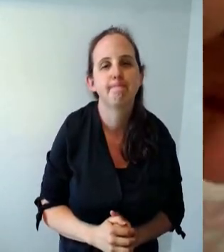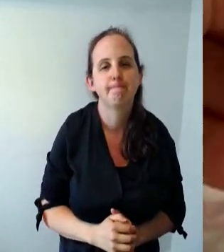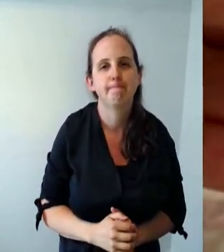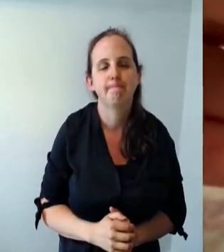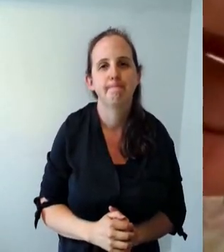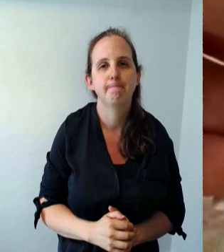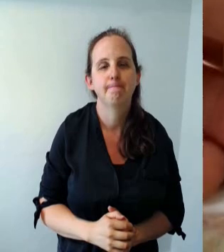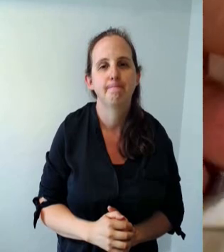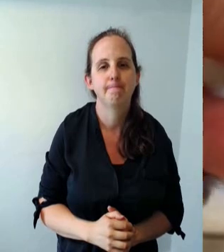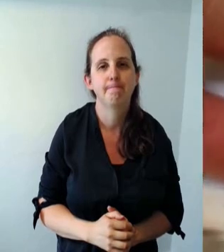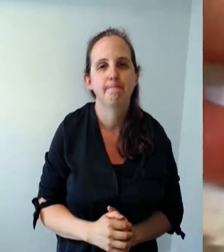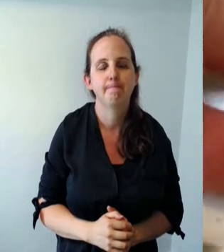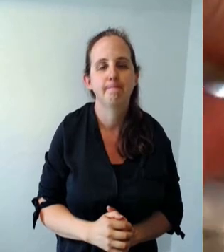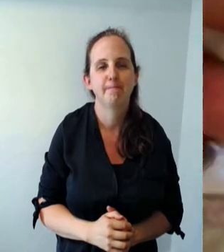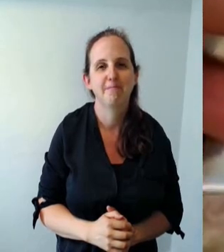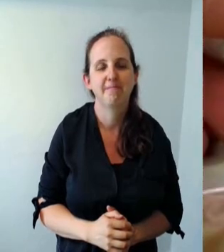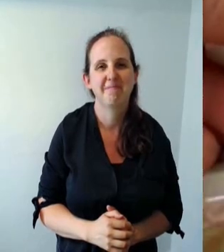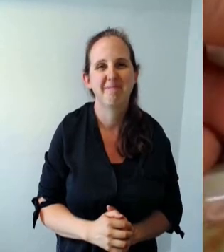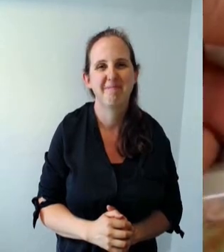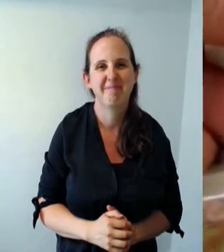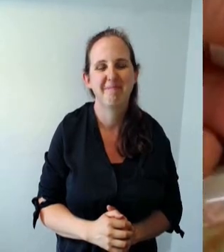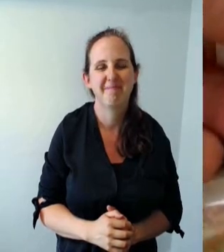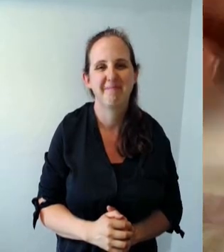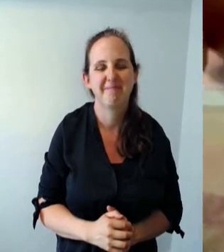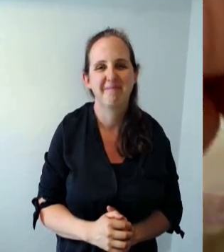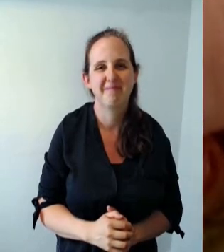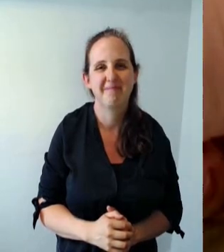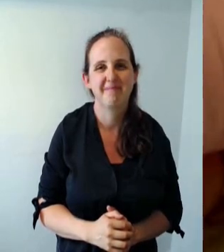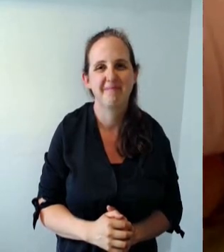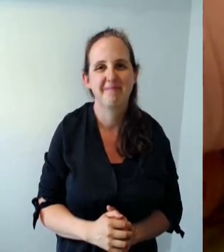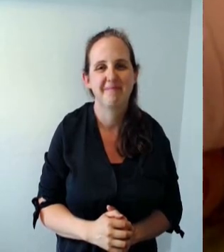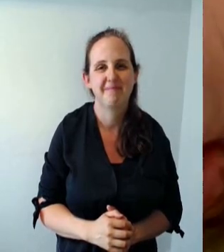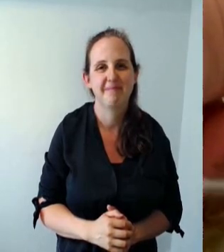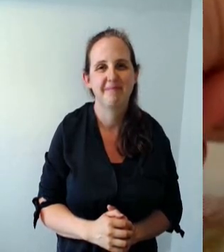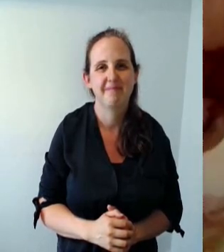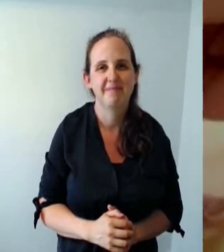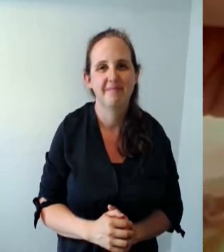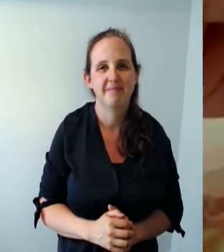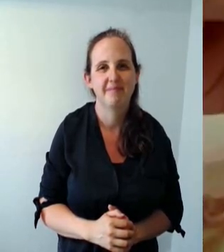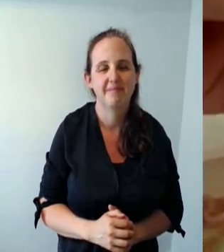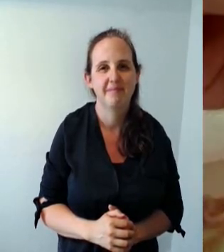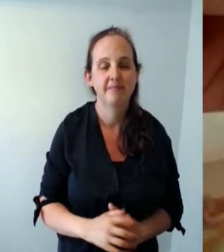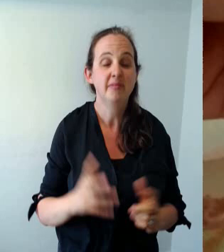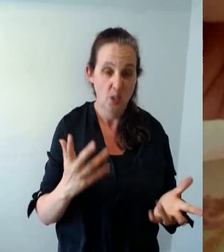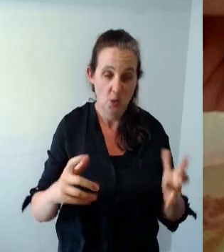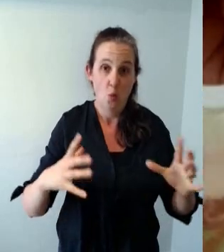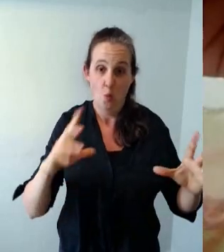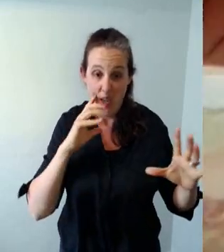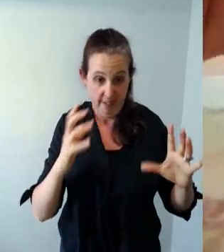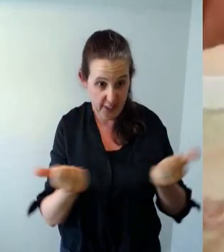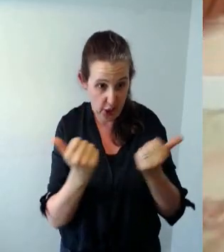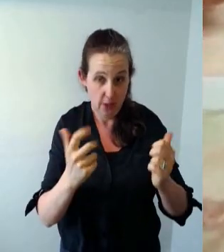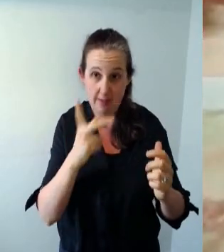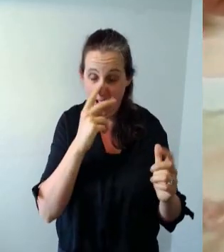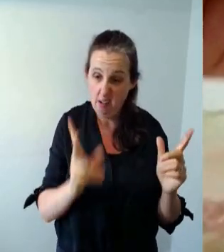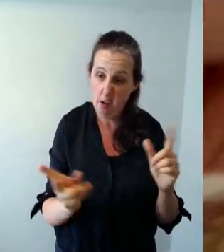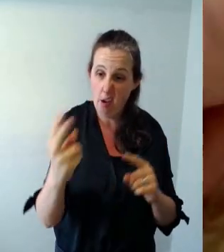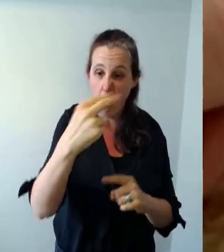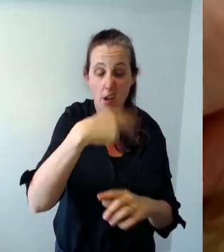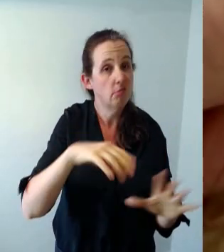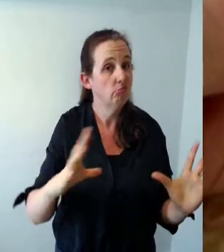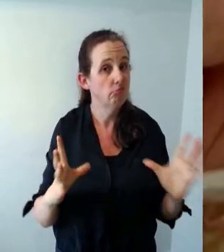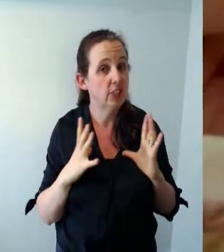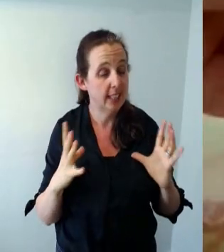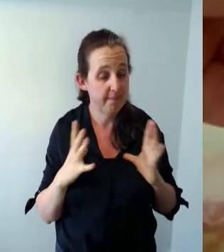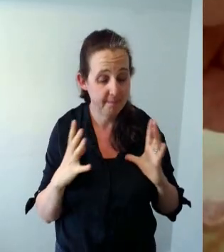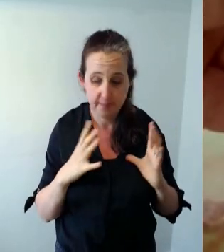draw like so and then we're going to cut that out once again i like